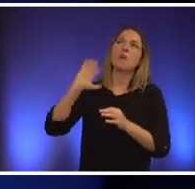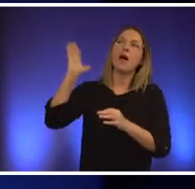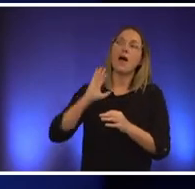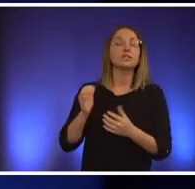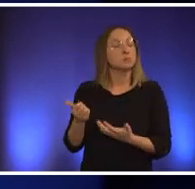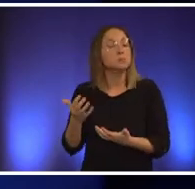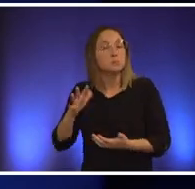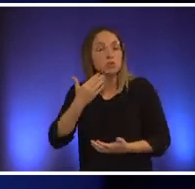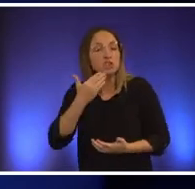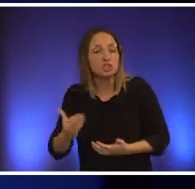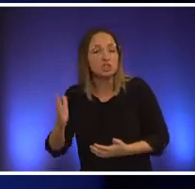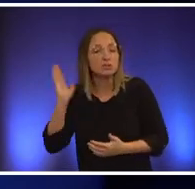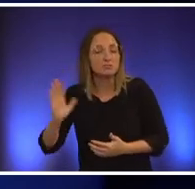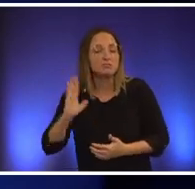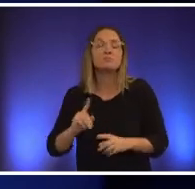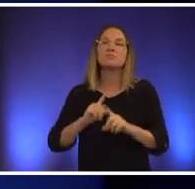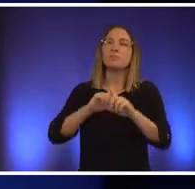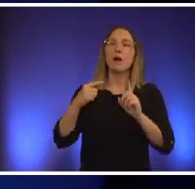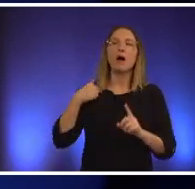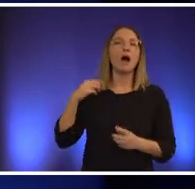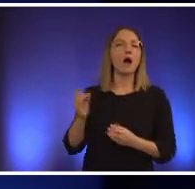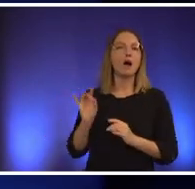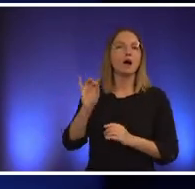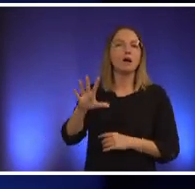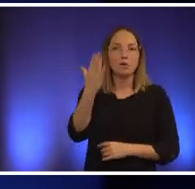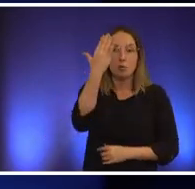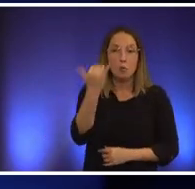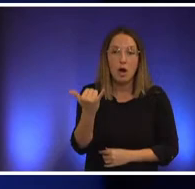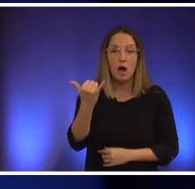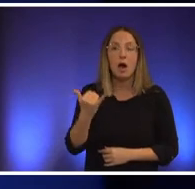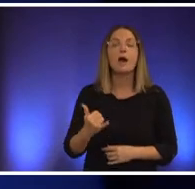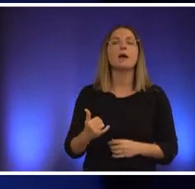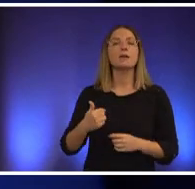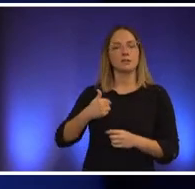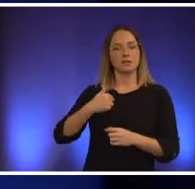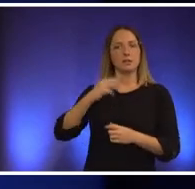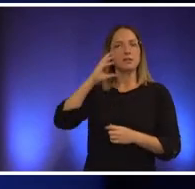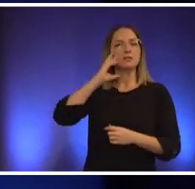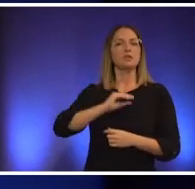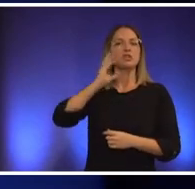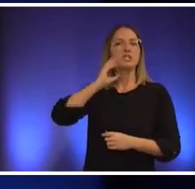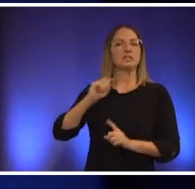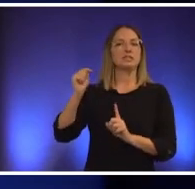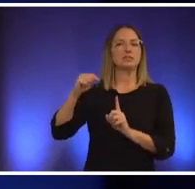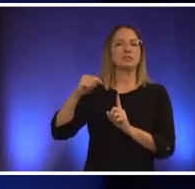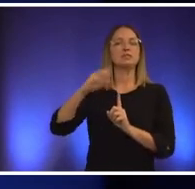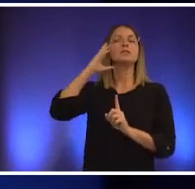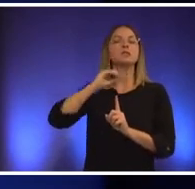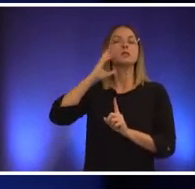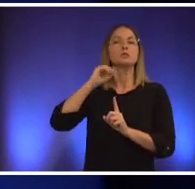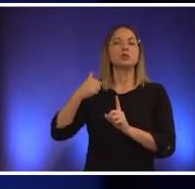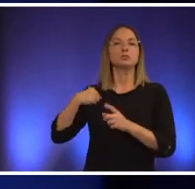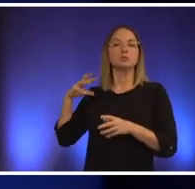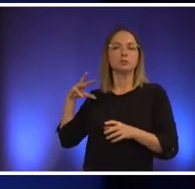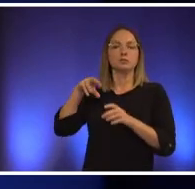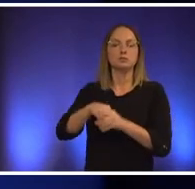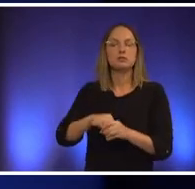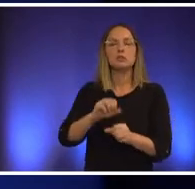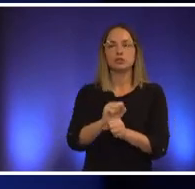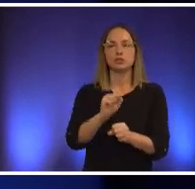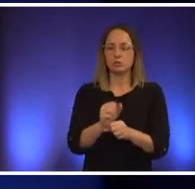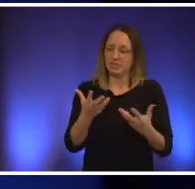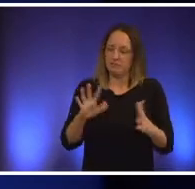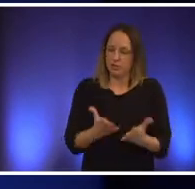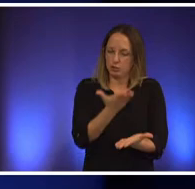it to say that there's experience here that gets brought to the job in a way where you have a proven record of success